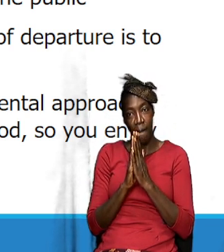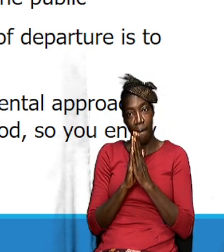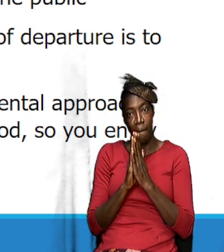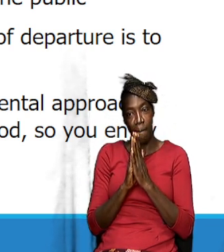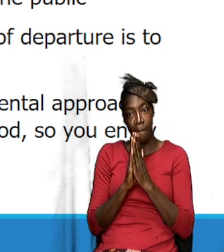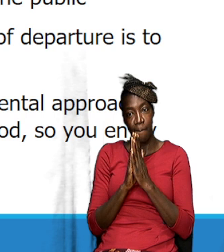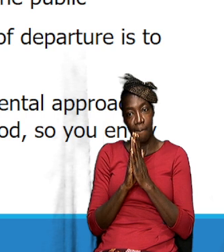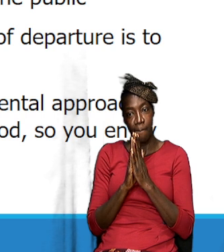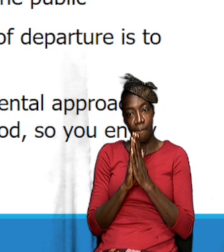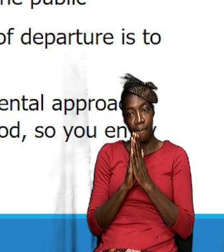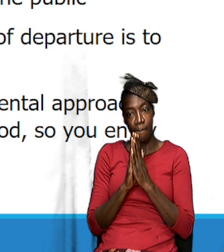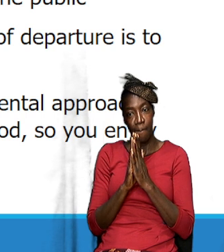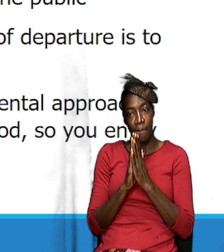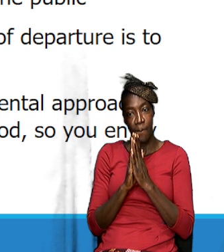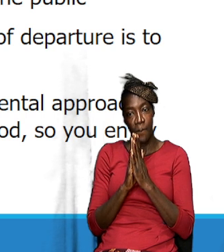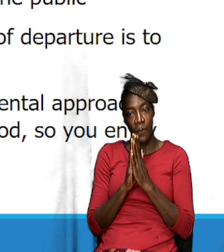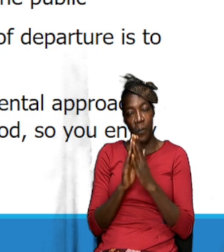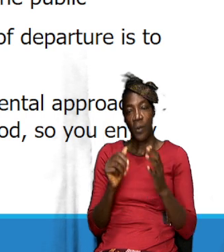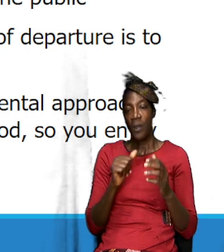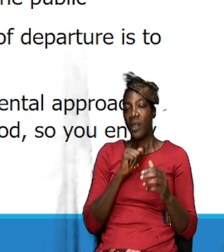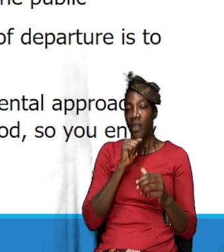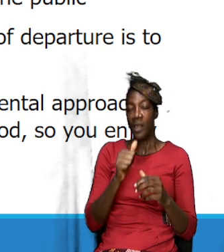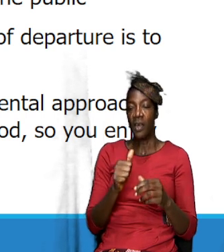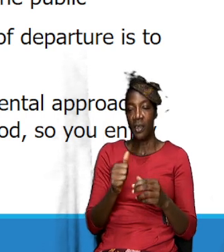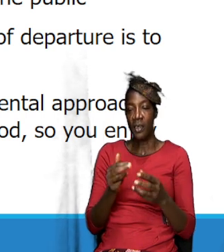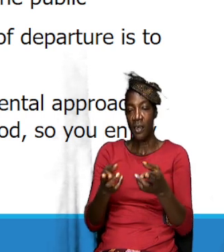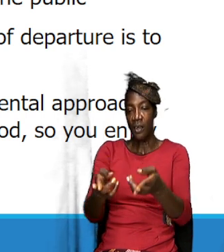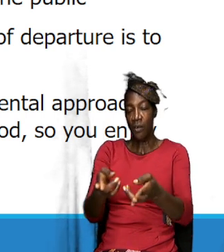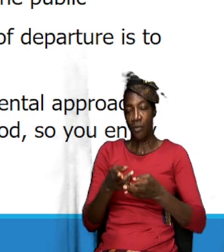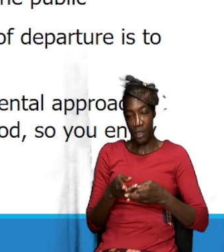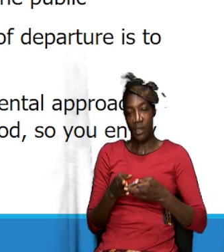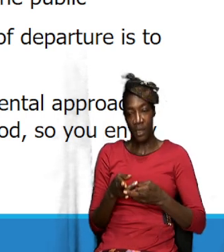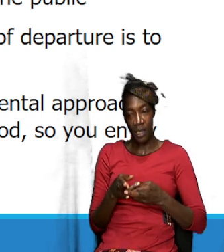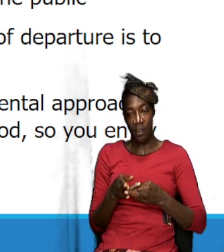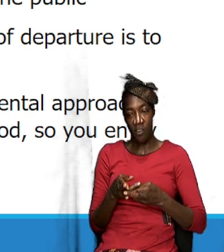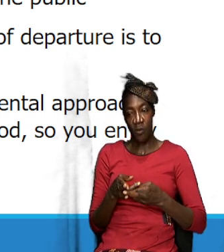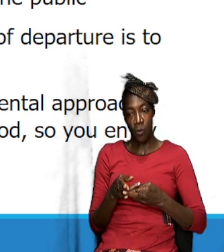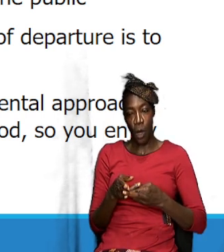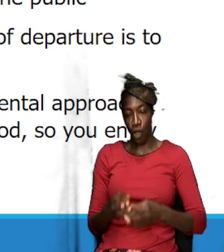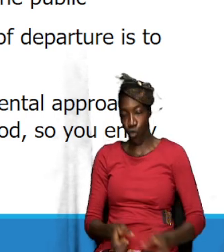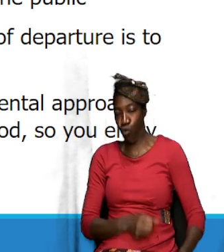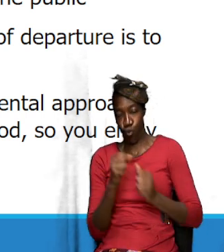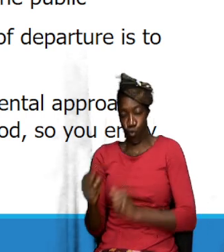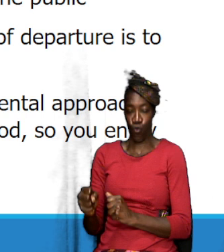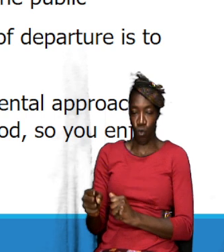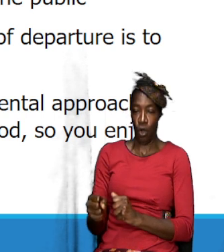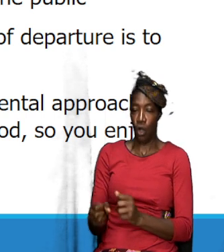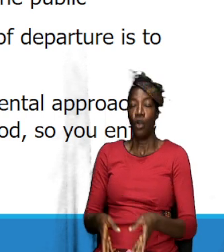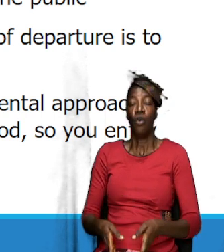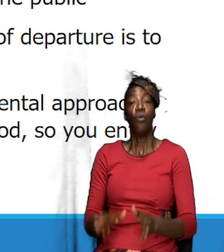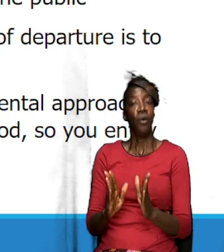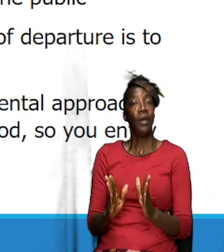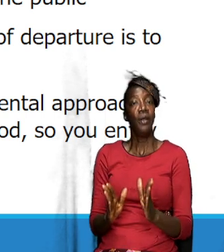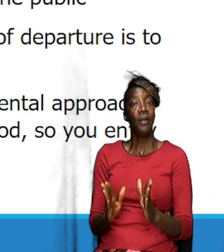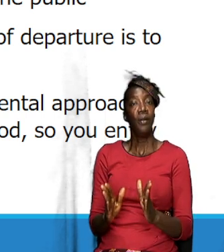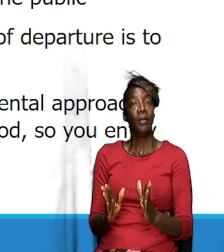But I'm not saying that it is achieved by a regimental approach. You know?